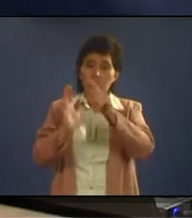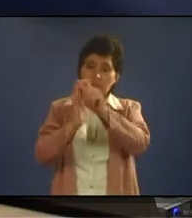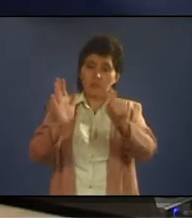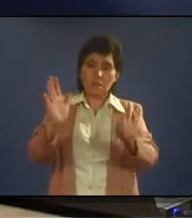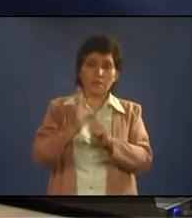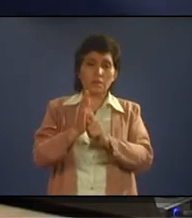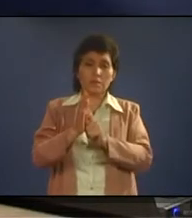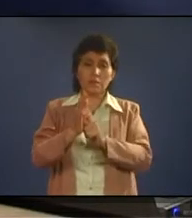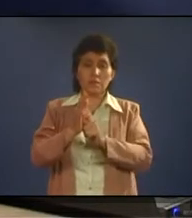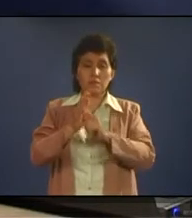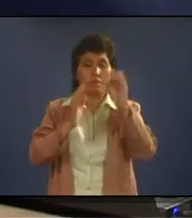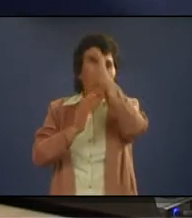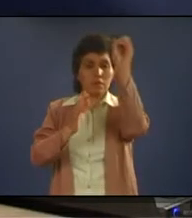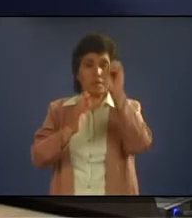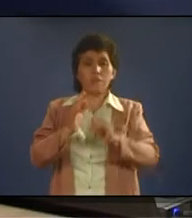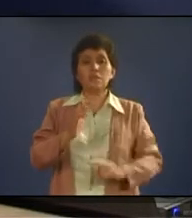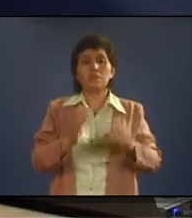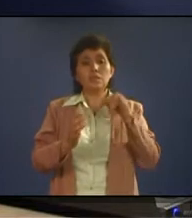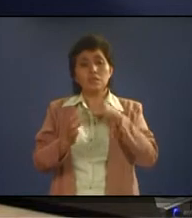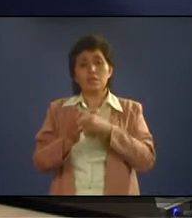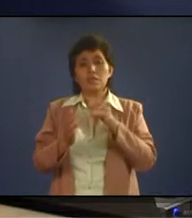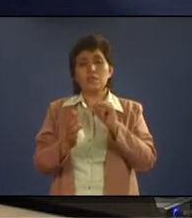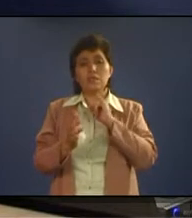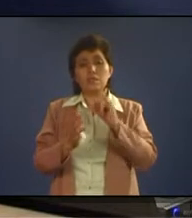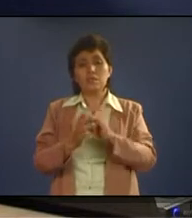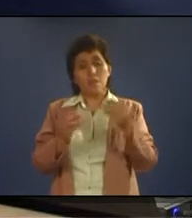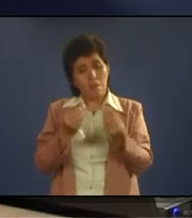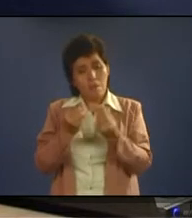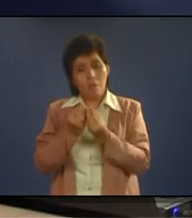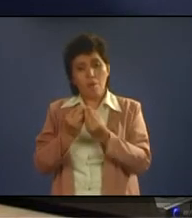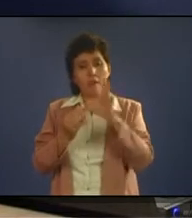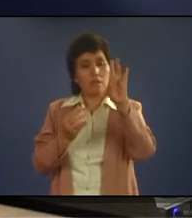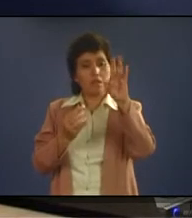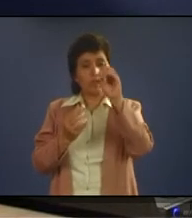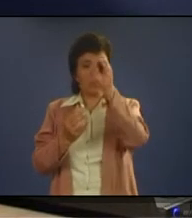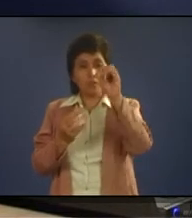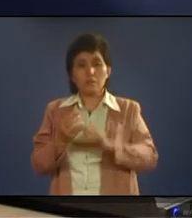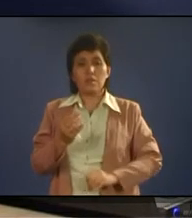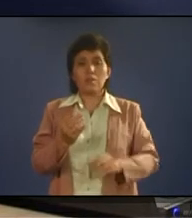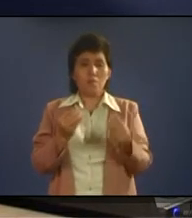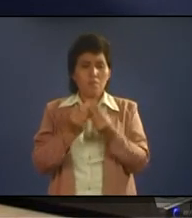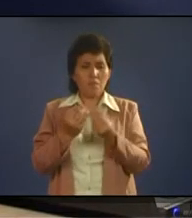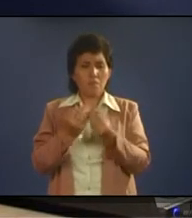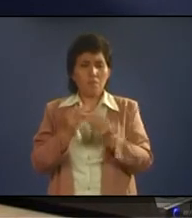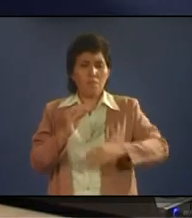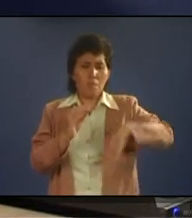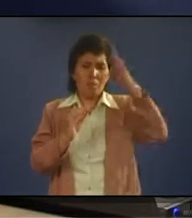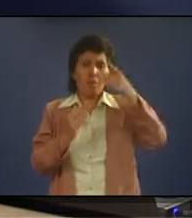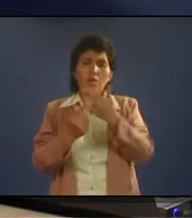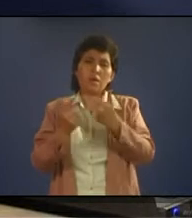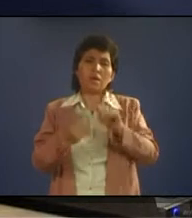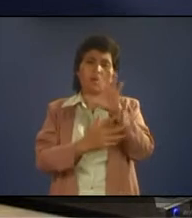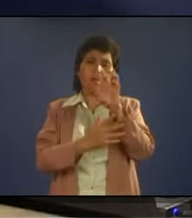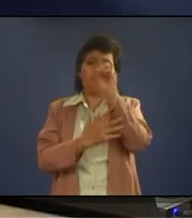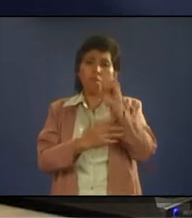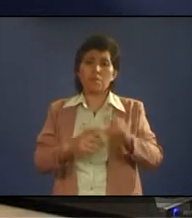50%, okay? It is slightly more than half. Half winning, it can be win or lose, okay? Definitely. But when